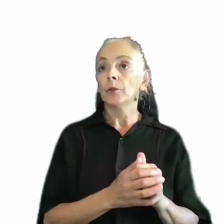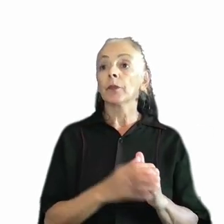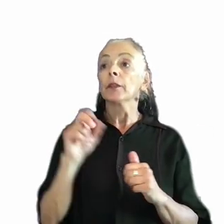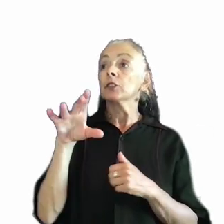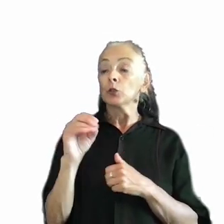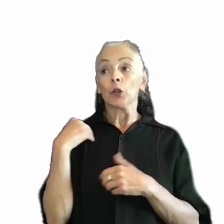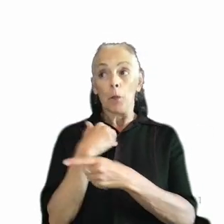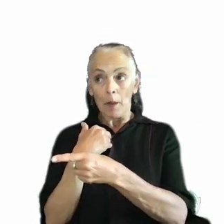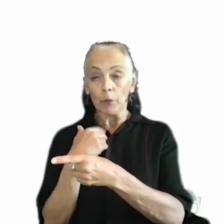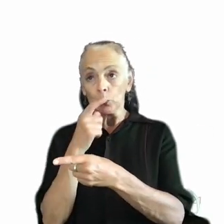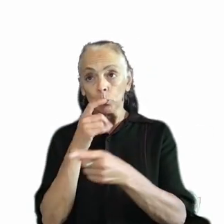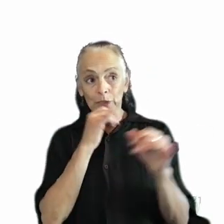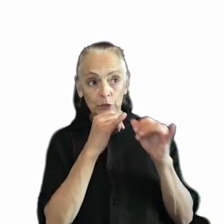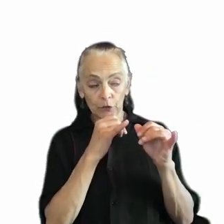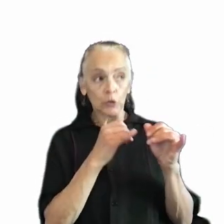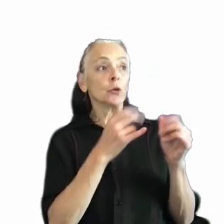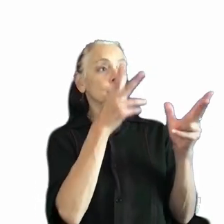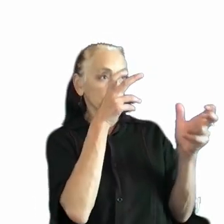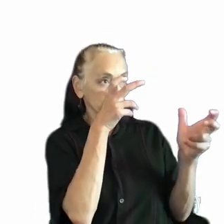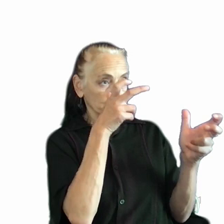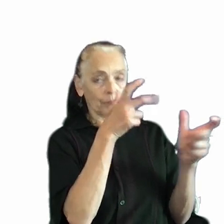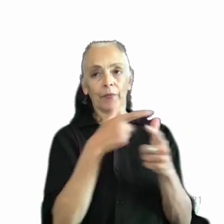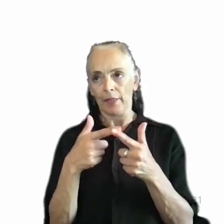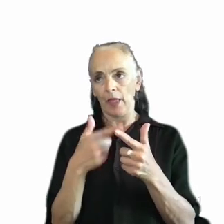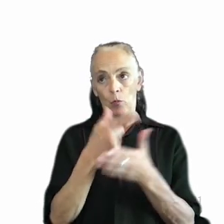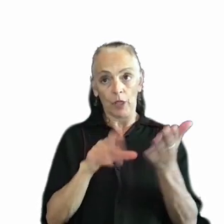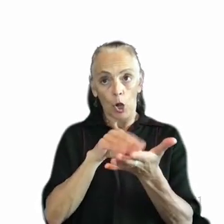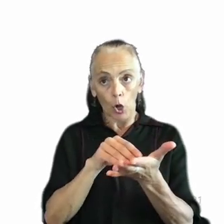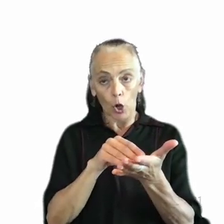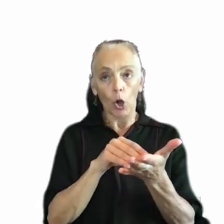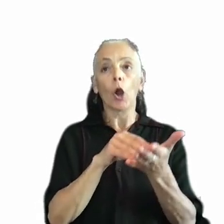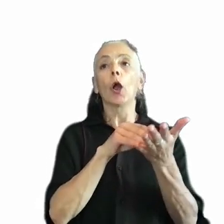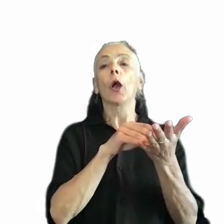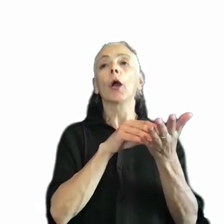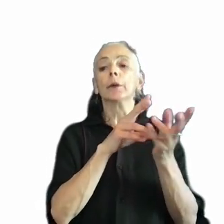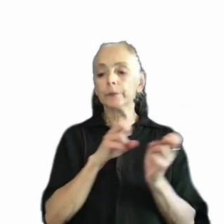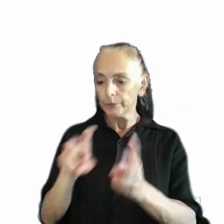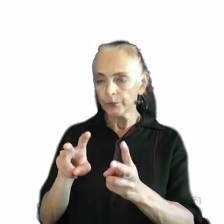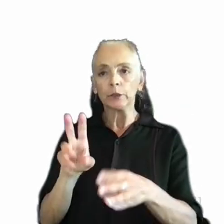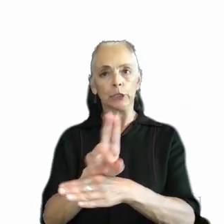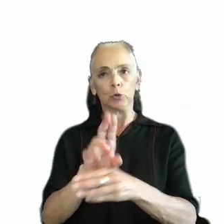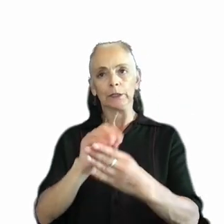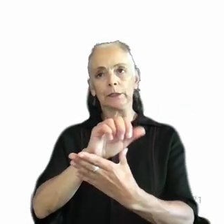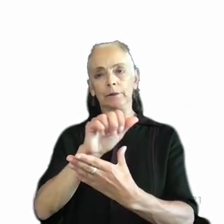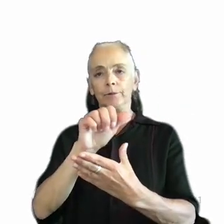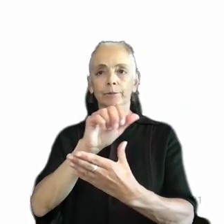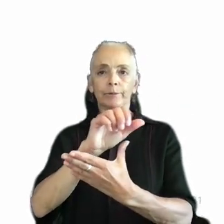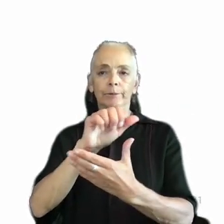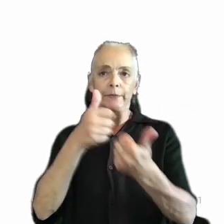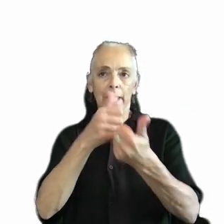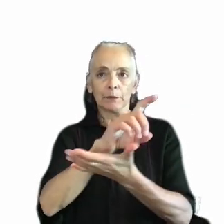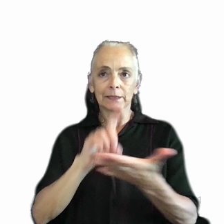take the insights that they learn from those interviews with players into game design through facilitated ideation